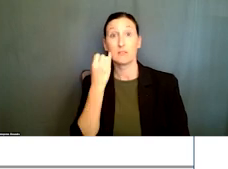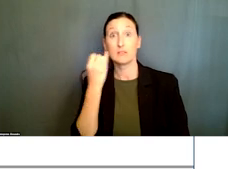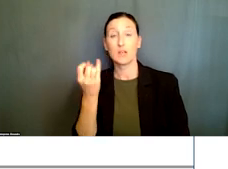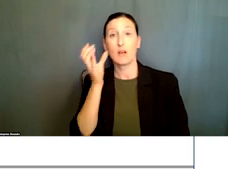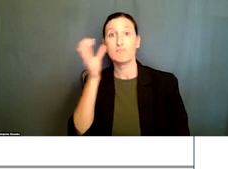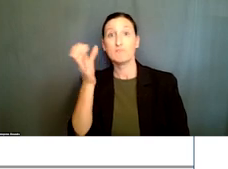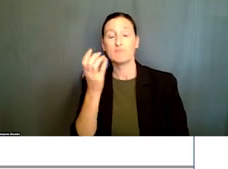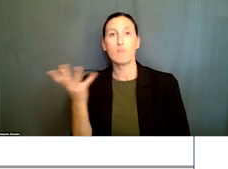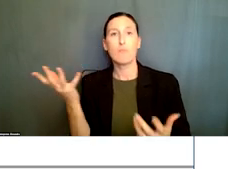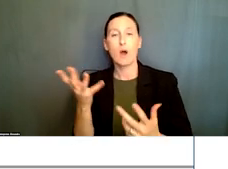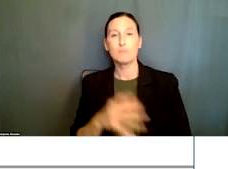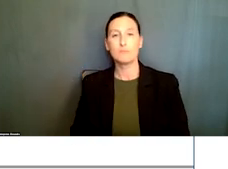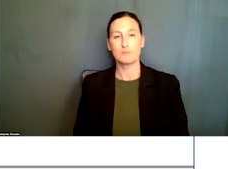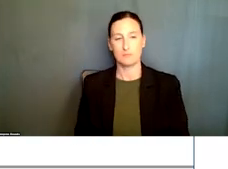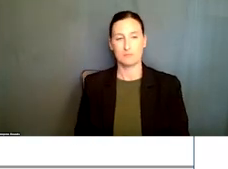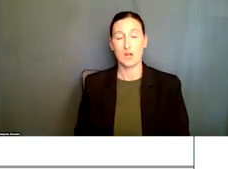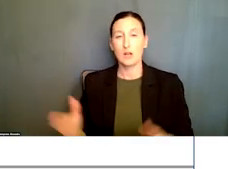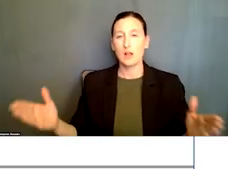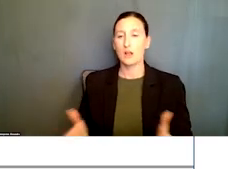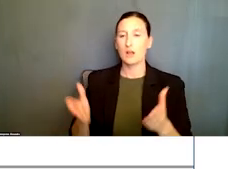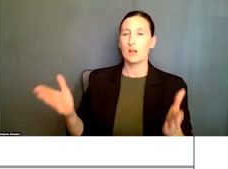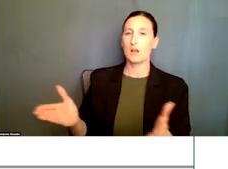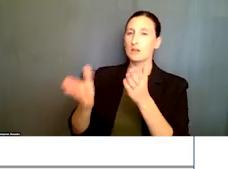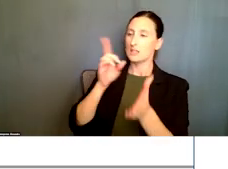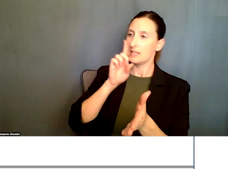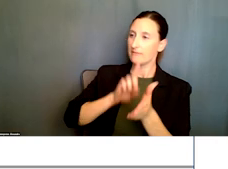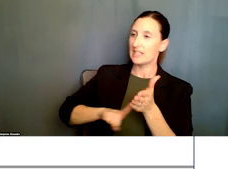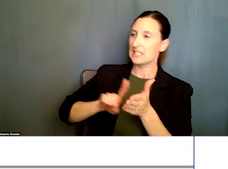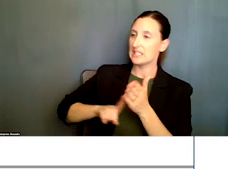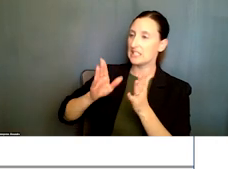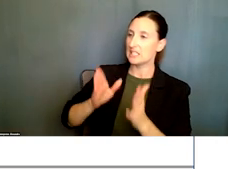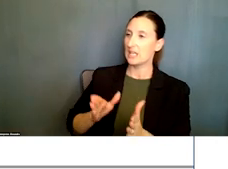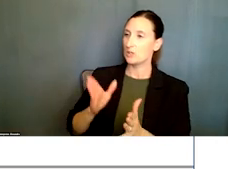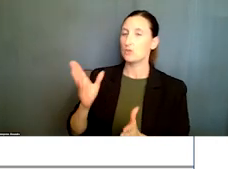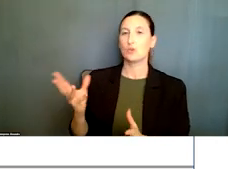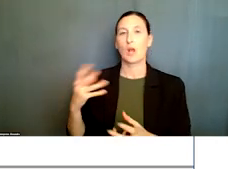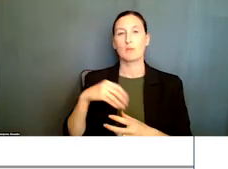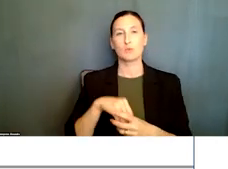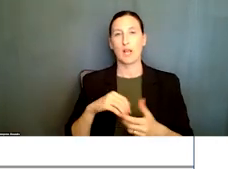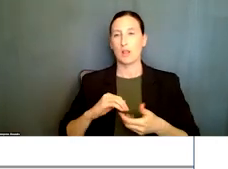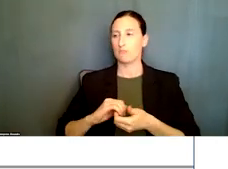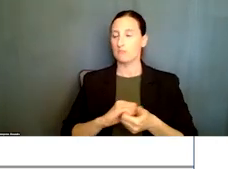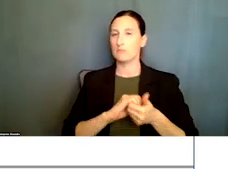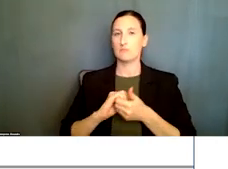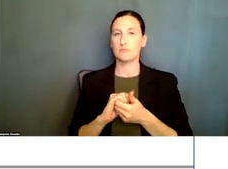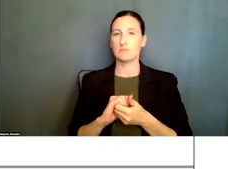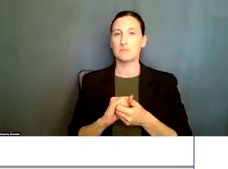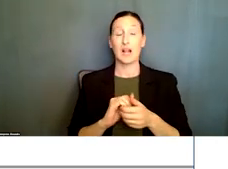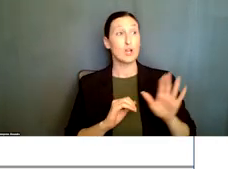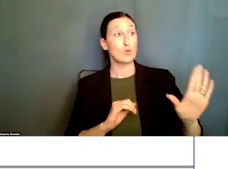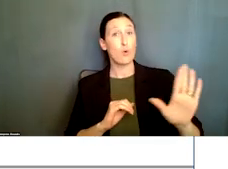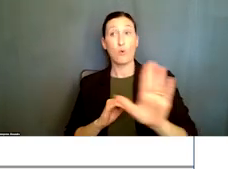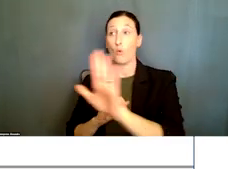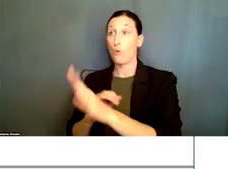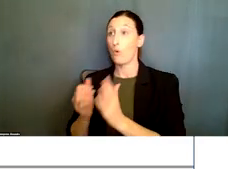uh, encourage investigators to come together within or across departments and combine their talents,